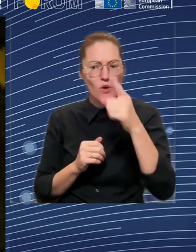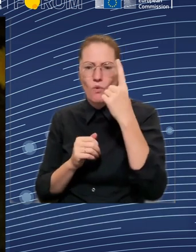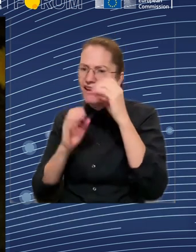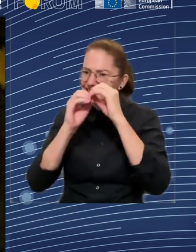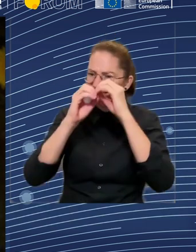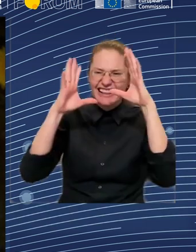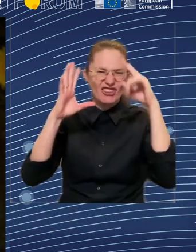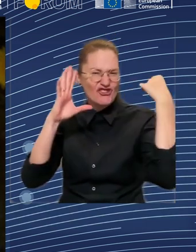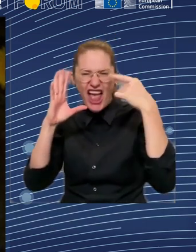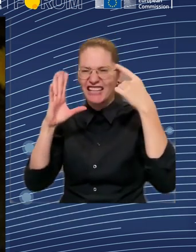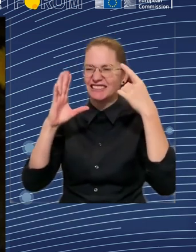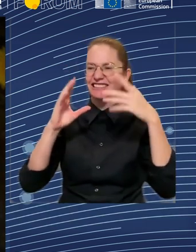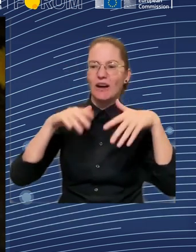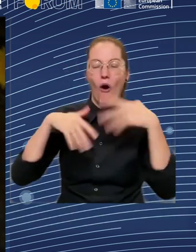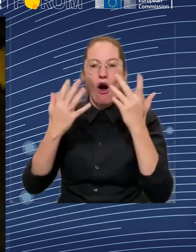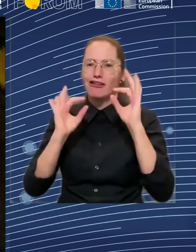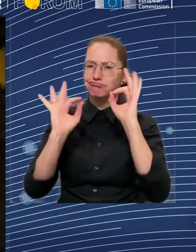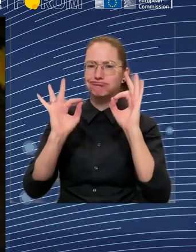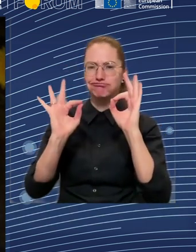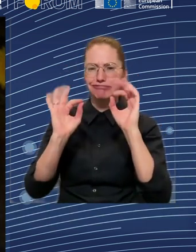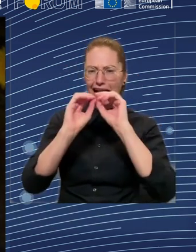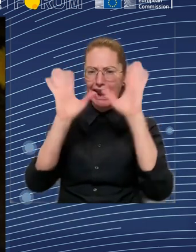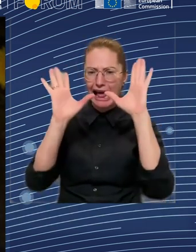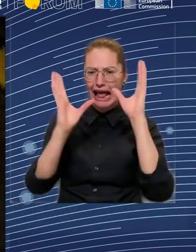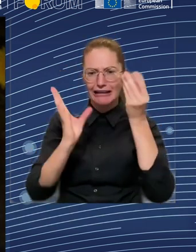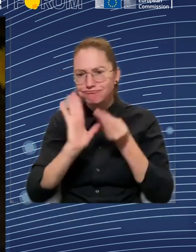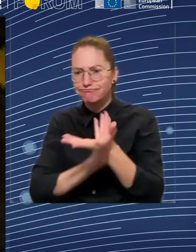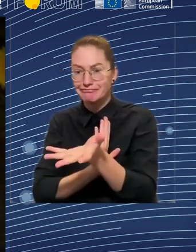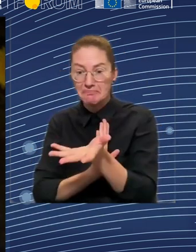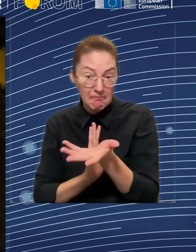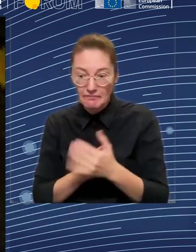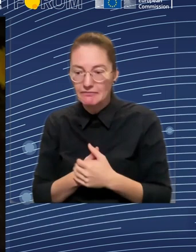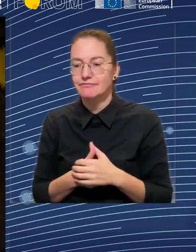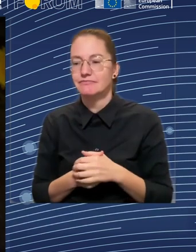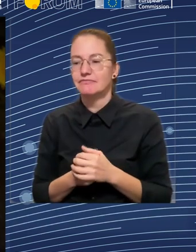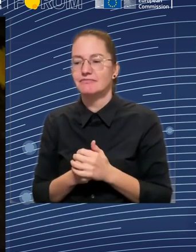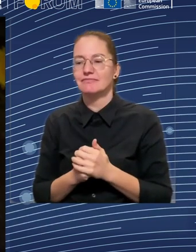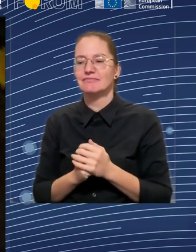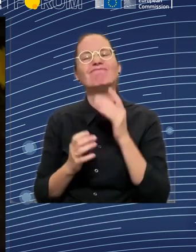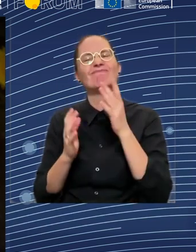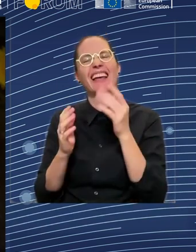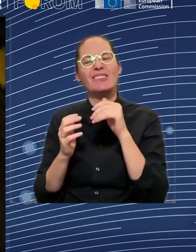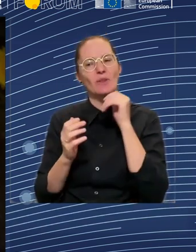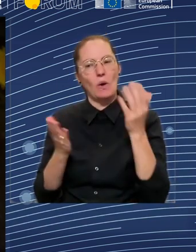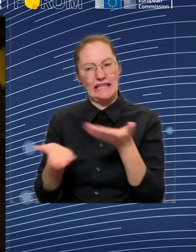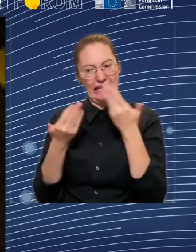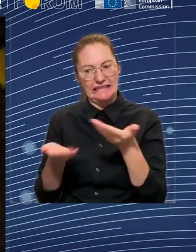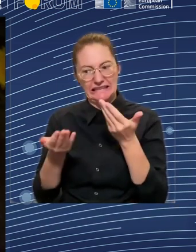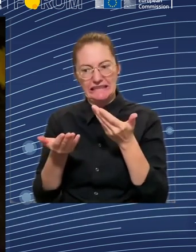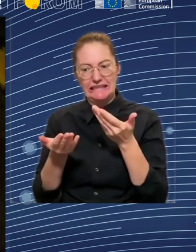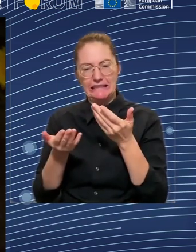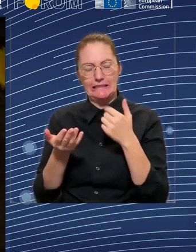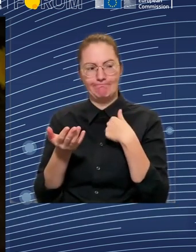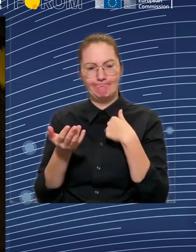social entrepreneurship. And I think this is something very important to continue working with our